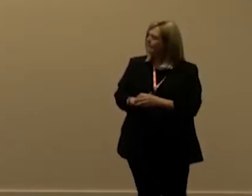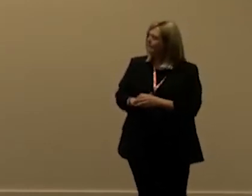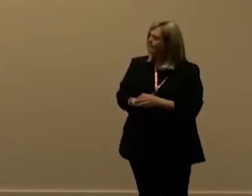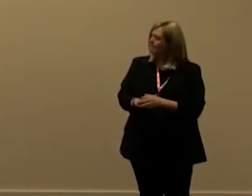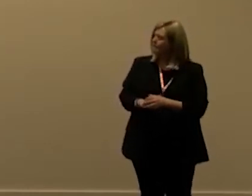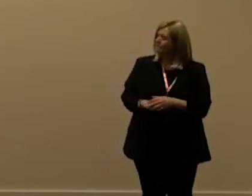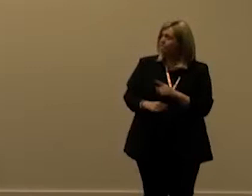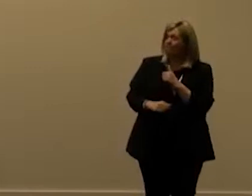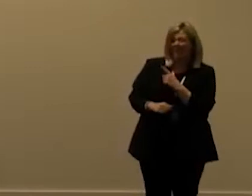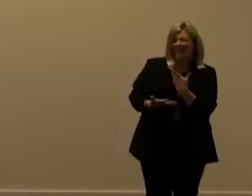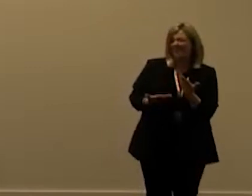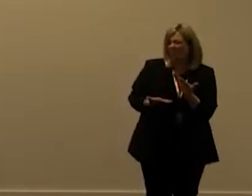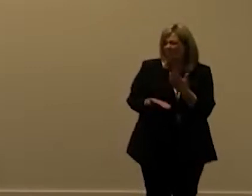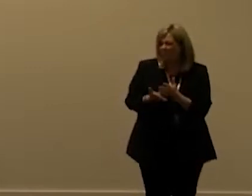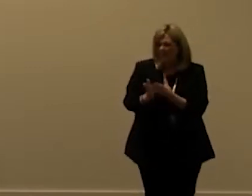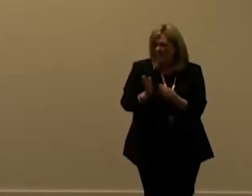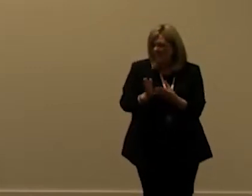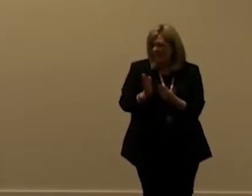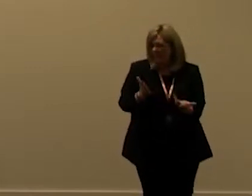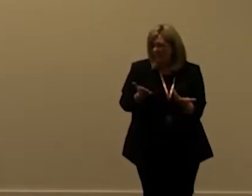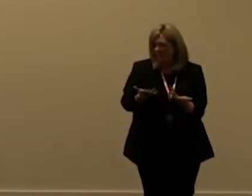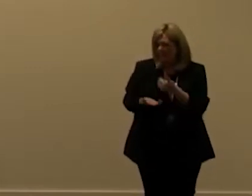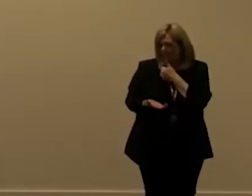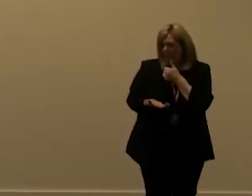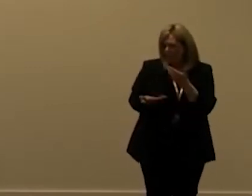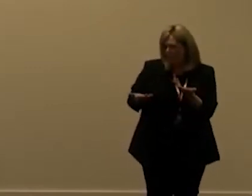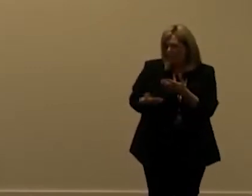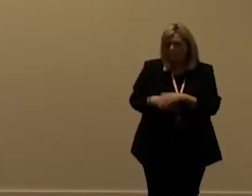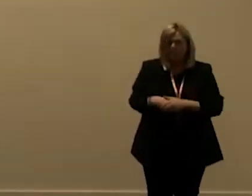so that's just to give you an example of how you should calculate this